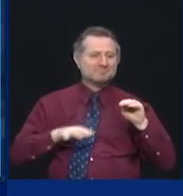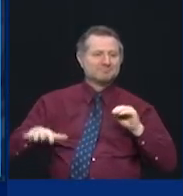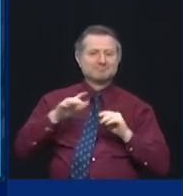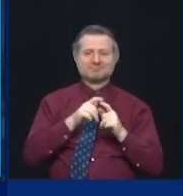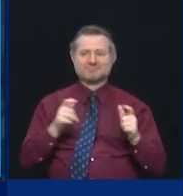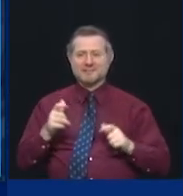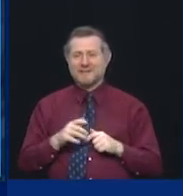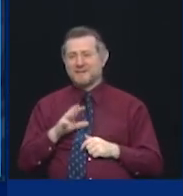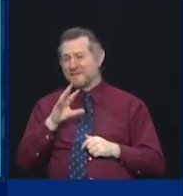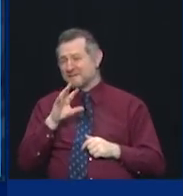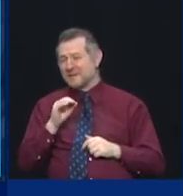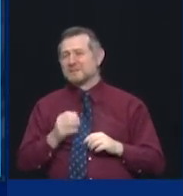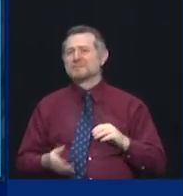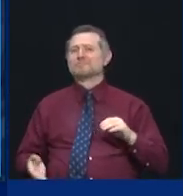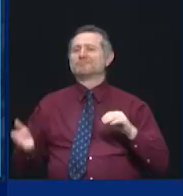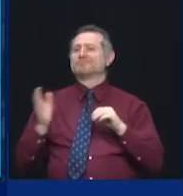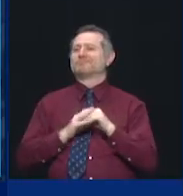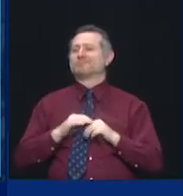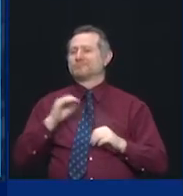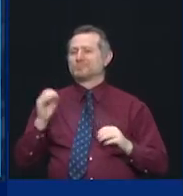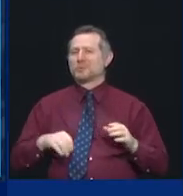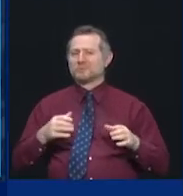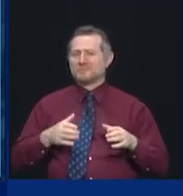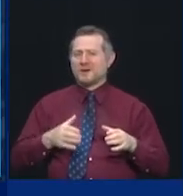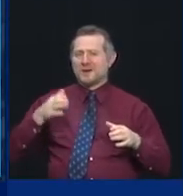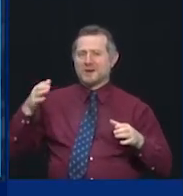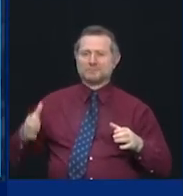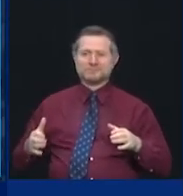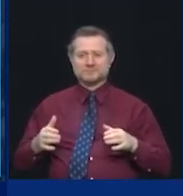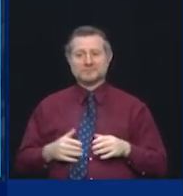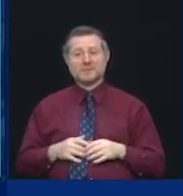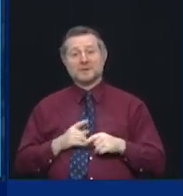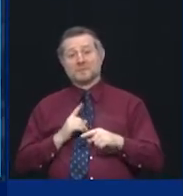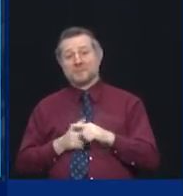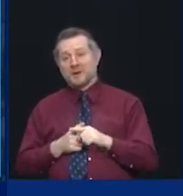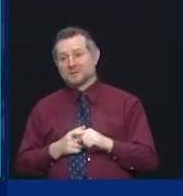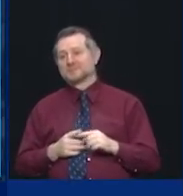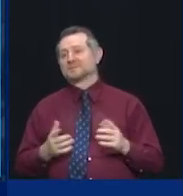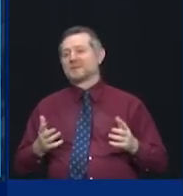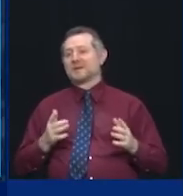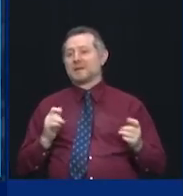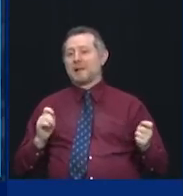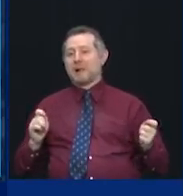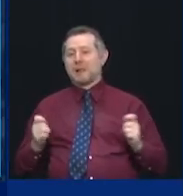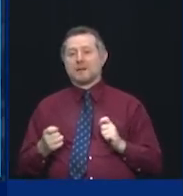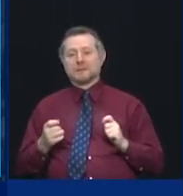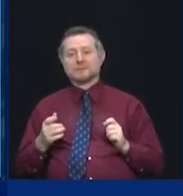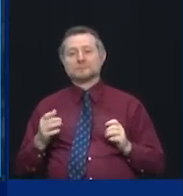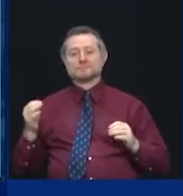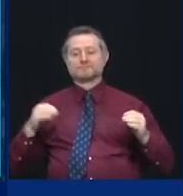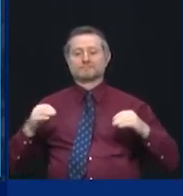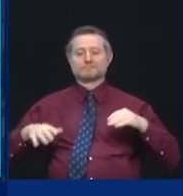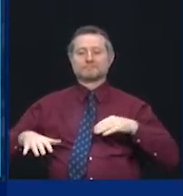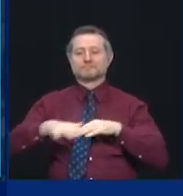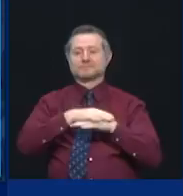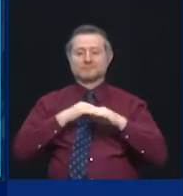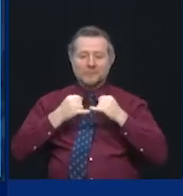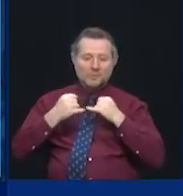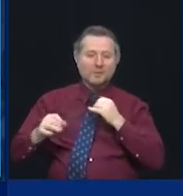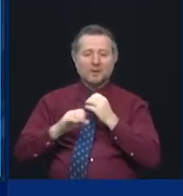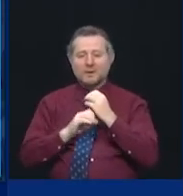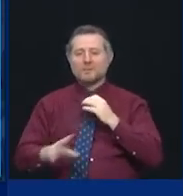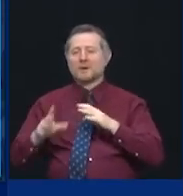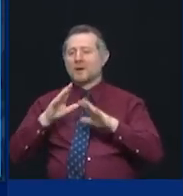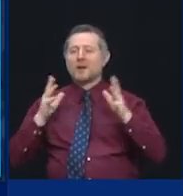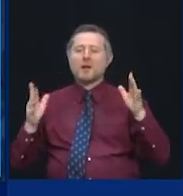And it's remodified for the needs of today. It's not just a